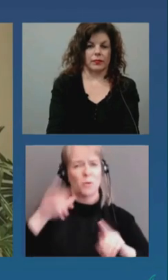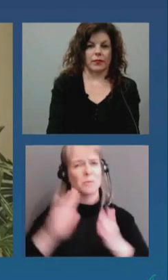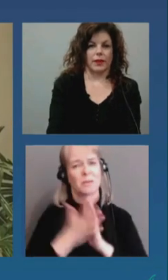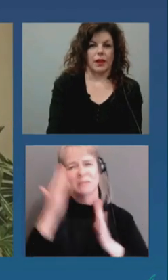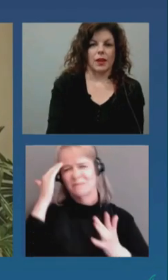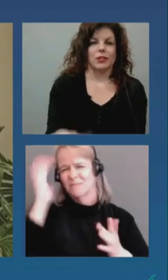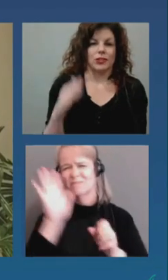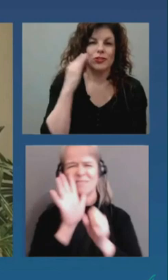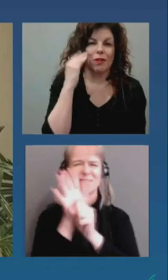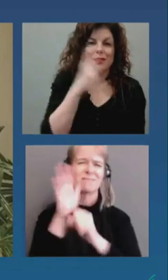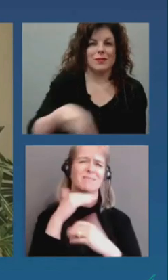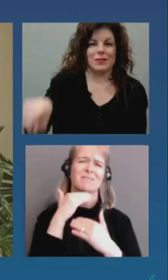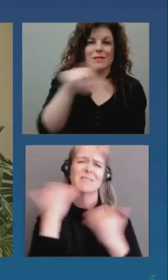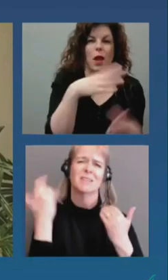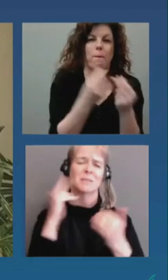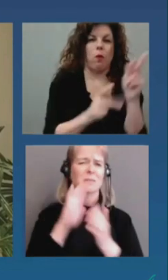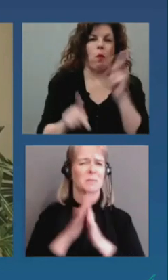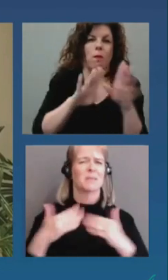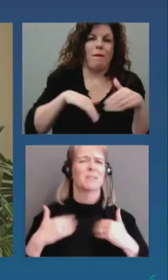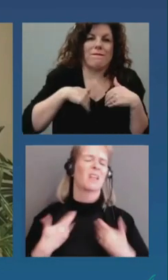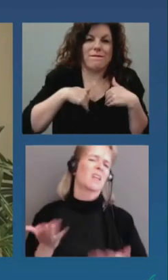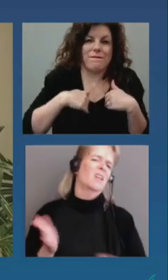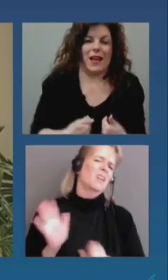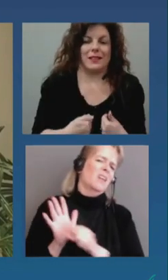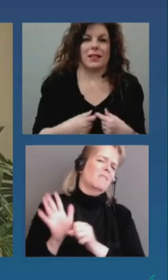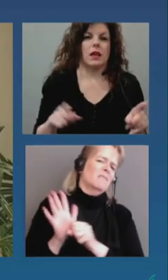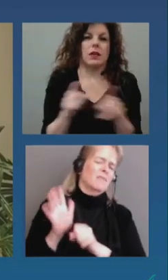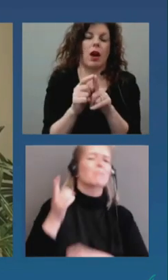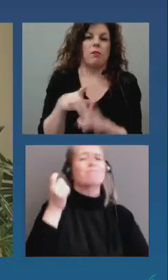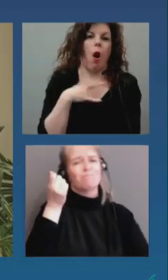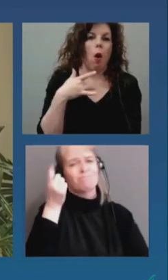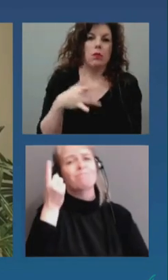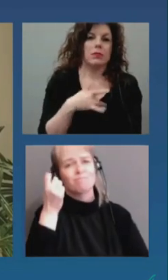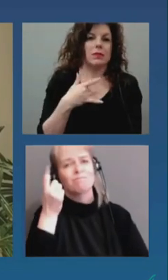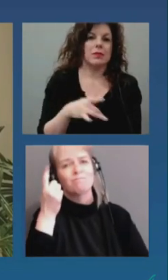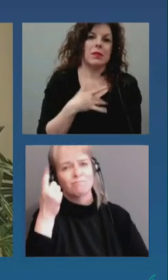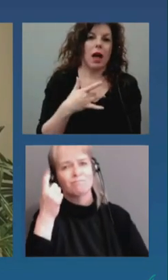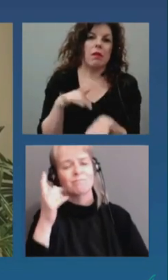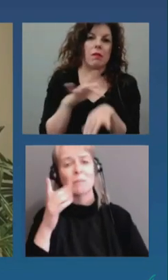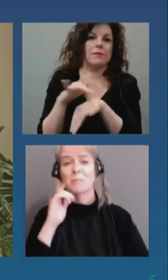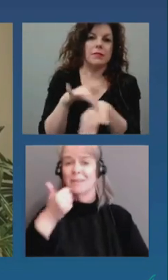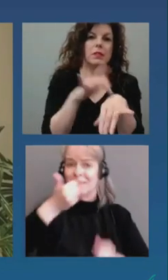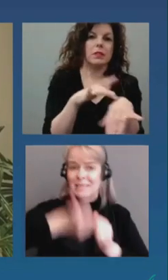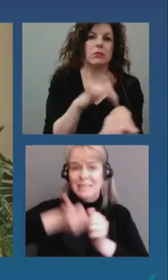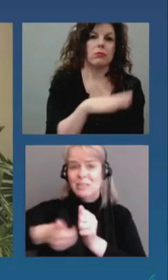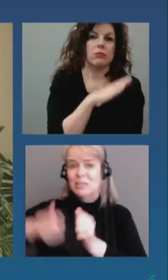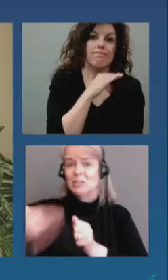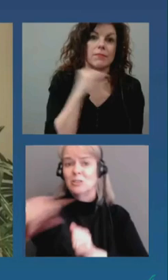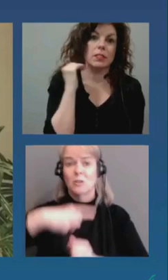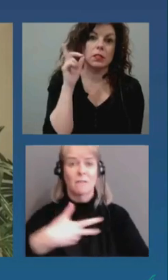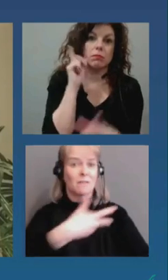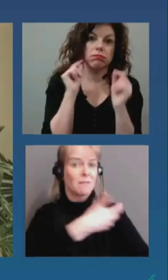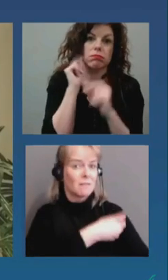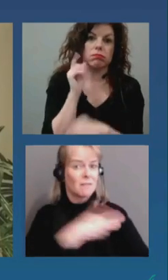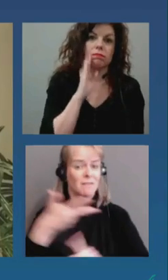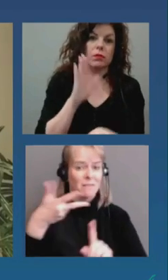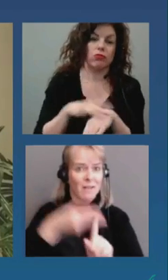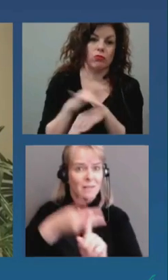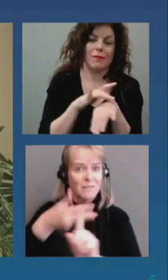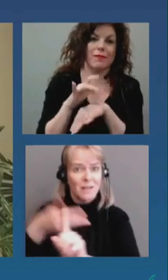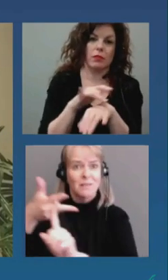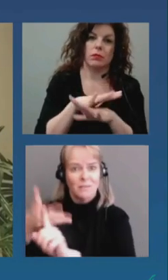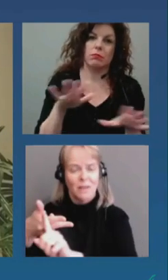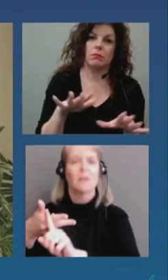sont fatigués et que le virus nous pousse aux limites. Every person vaccinated, of course, brings us one step closer to bringing the